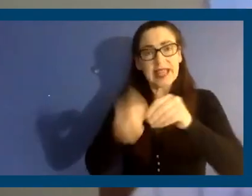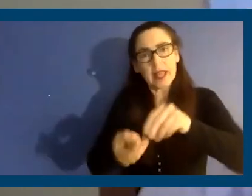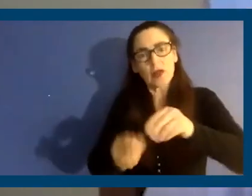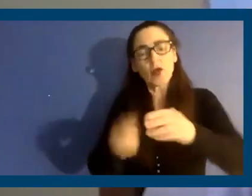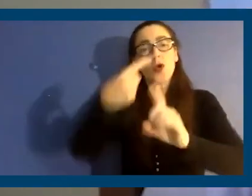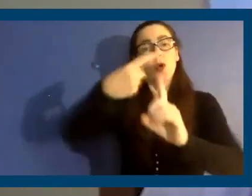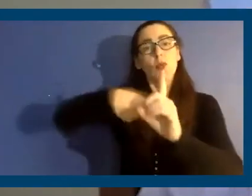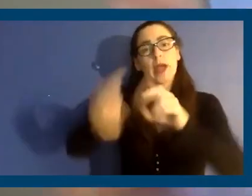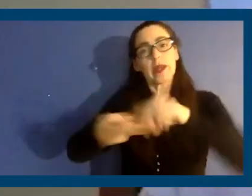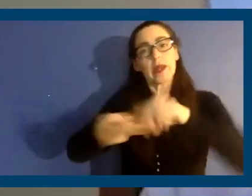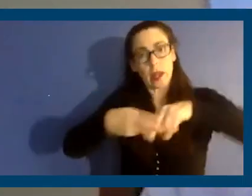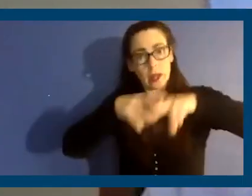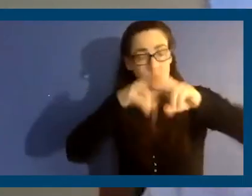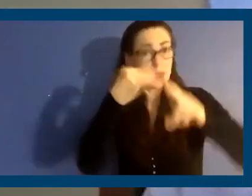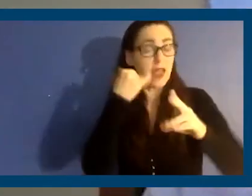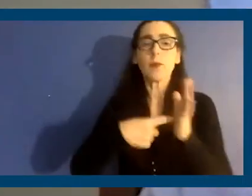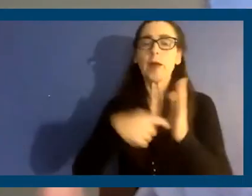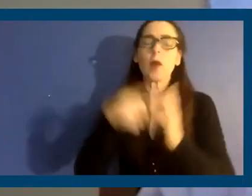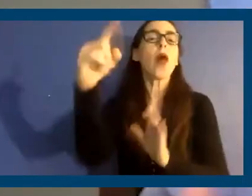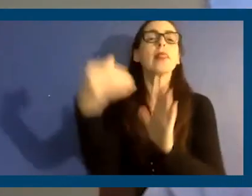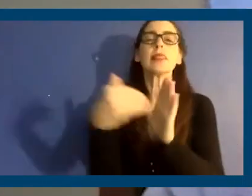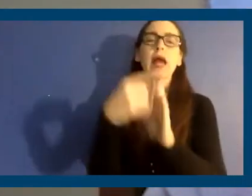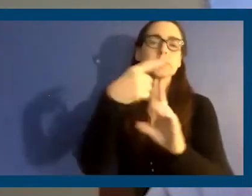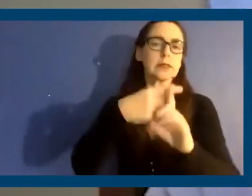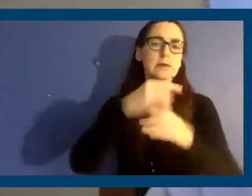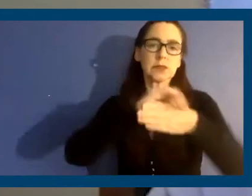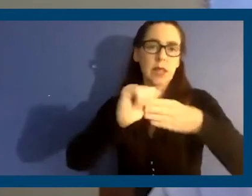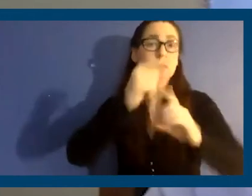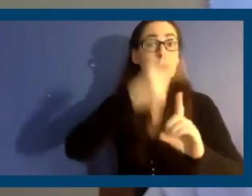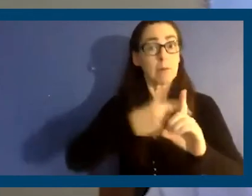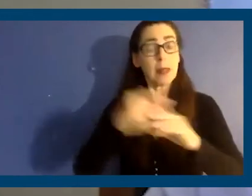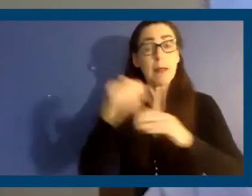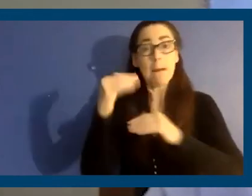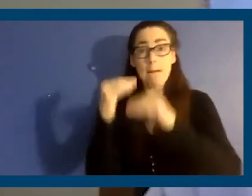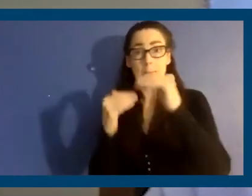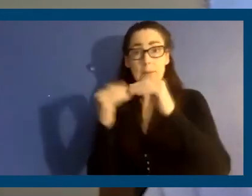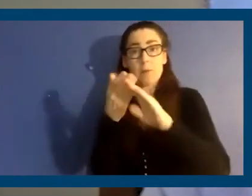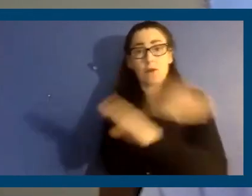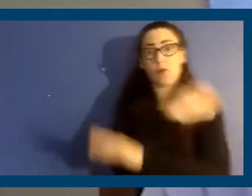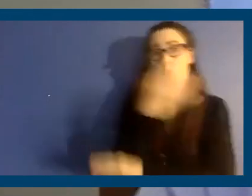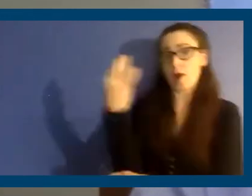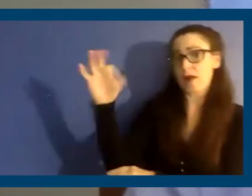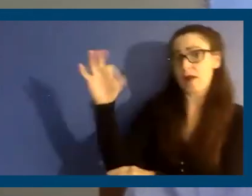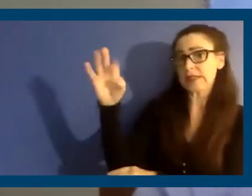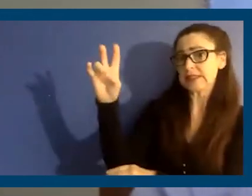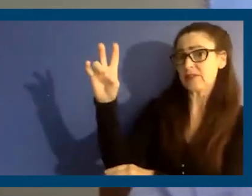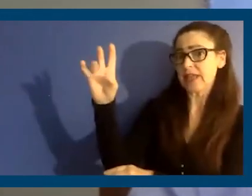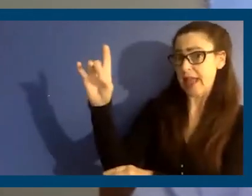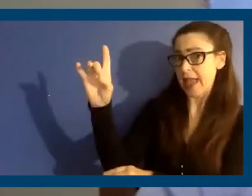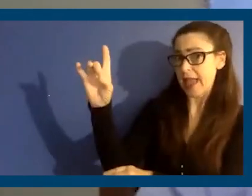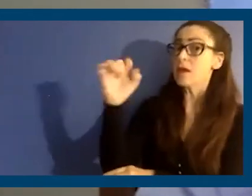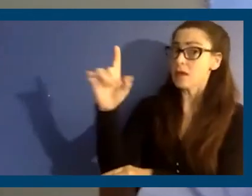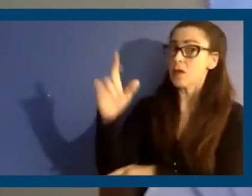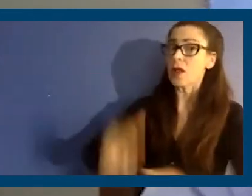So for example, if you're paying $1,000 a month, if you live in a building that's older than 1978 today, you are considered